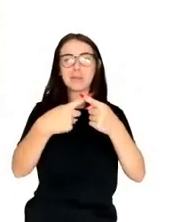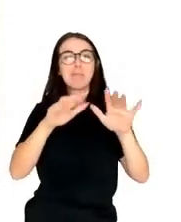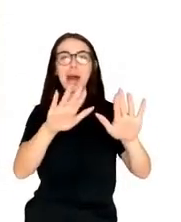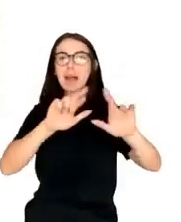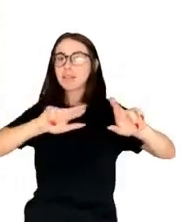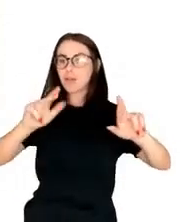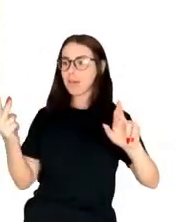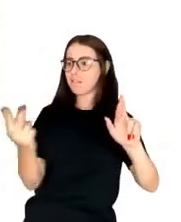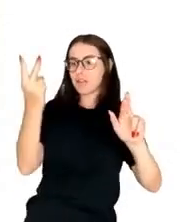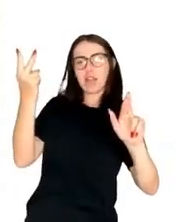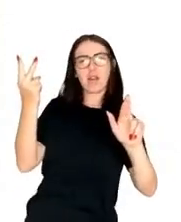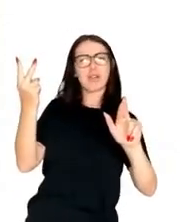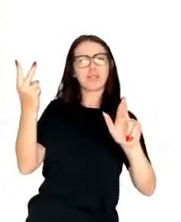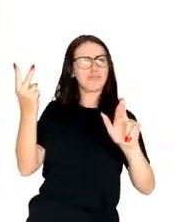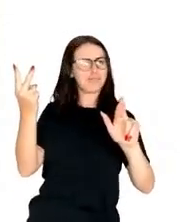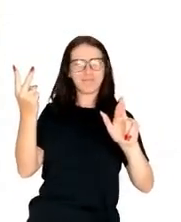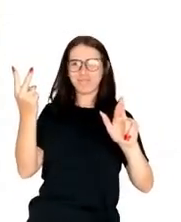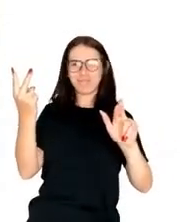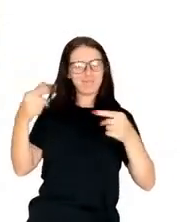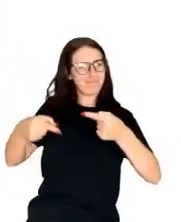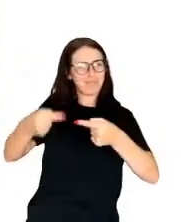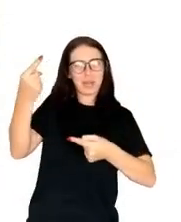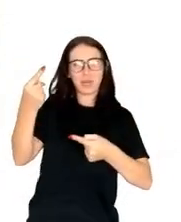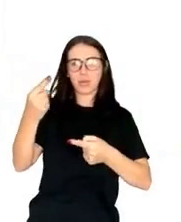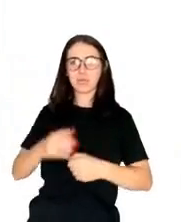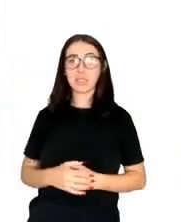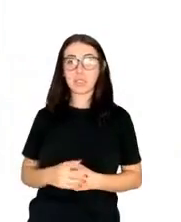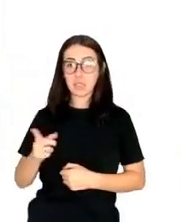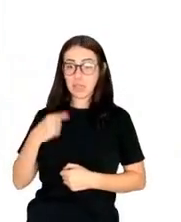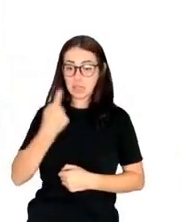So the two domains require a little bit different thinking.